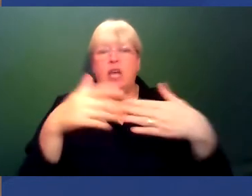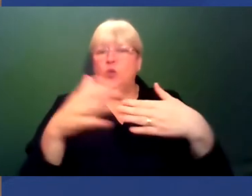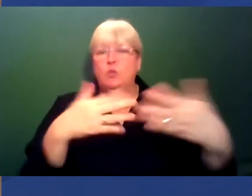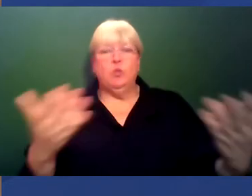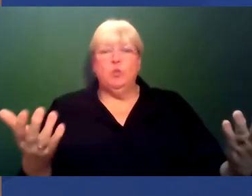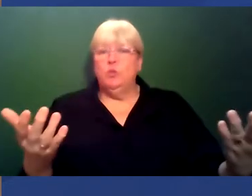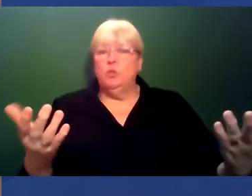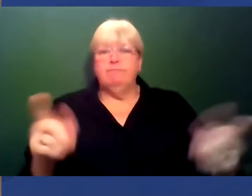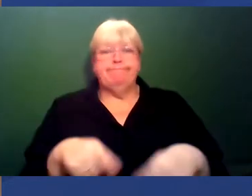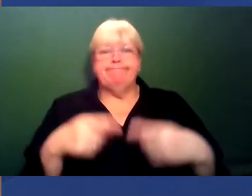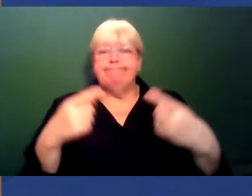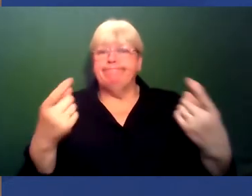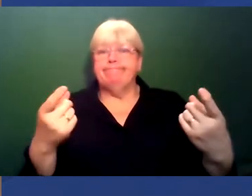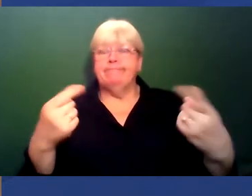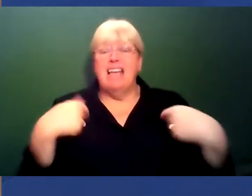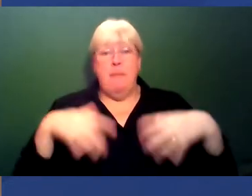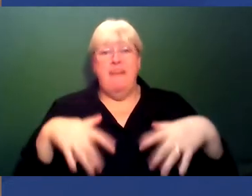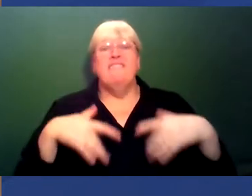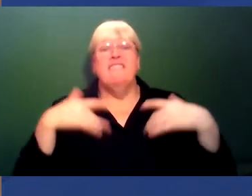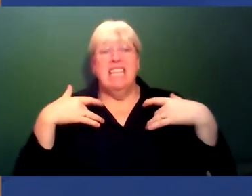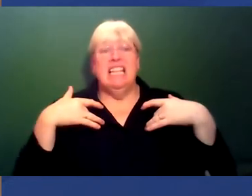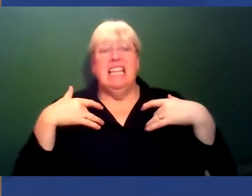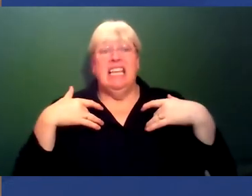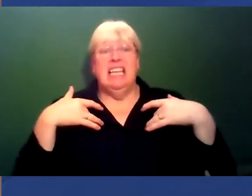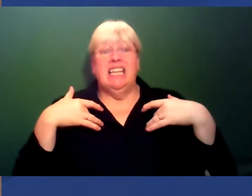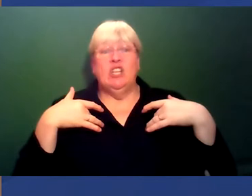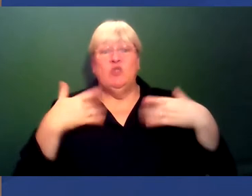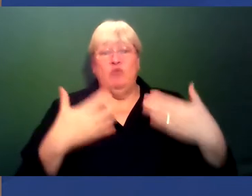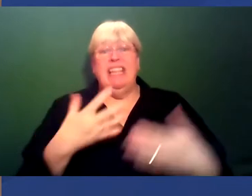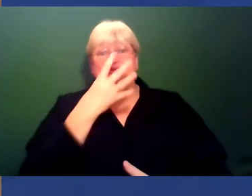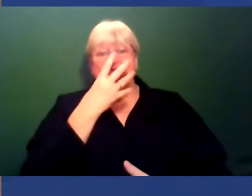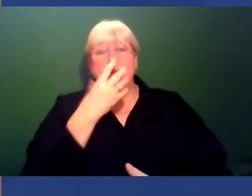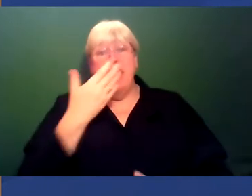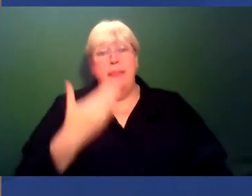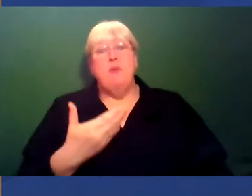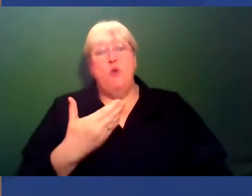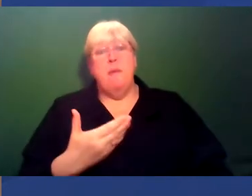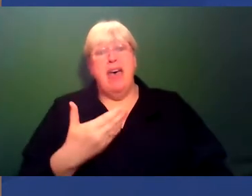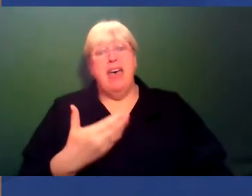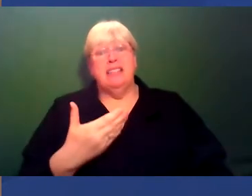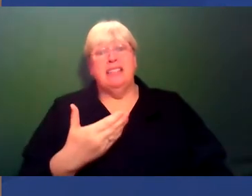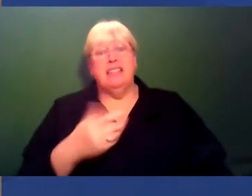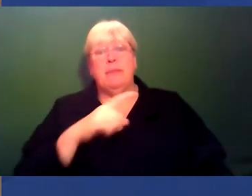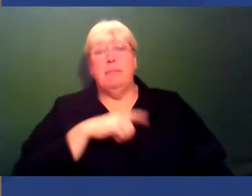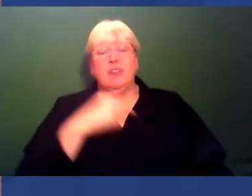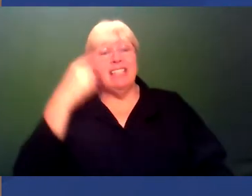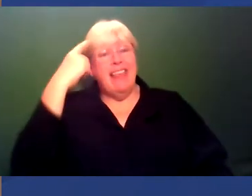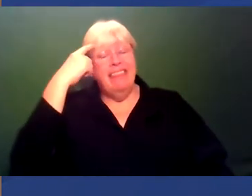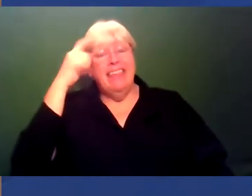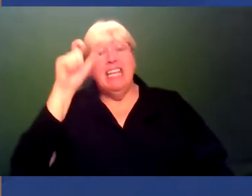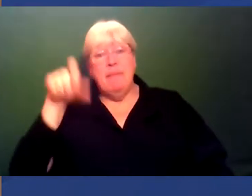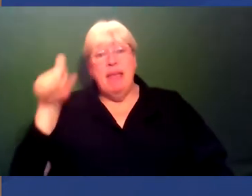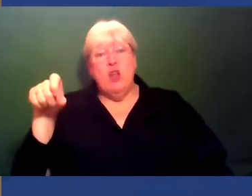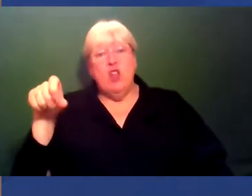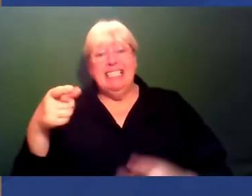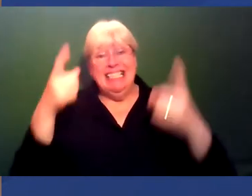And I guess I'm feeling incredibly grumpy at the moment, because I think the people in senior leadership